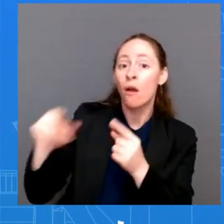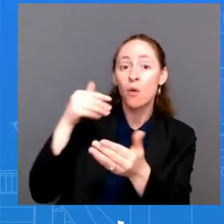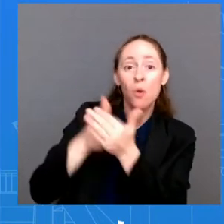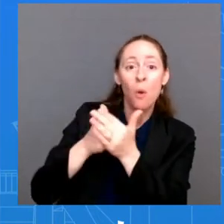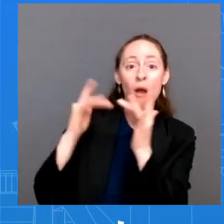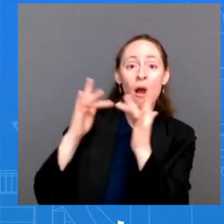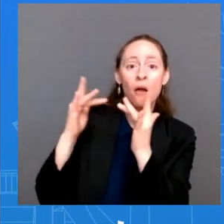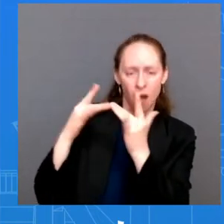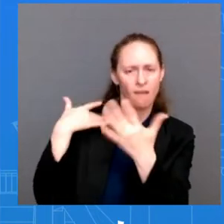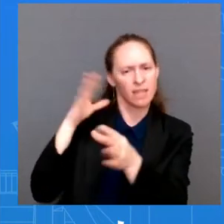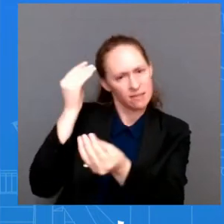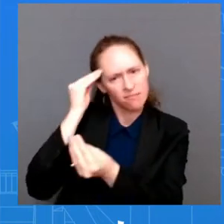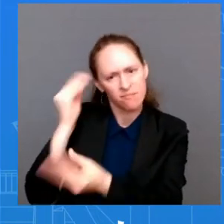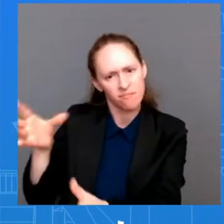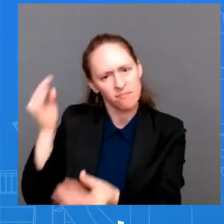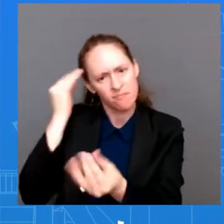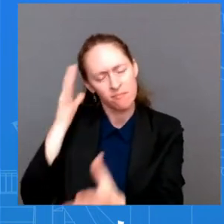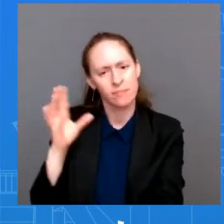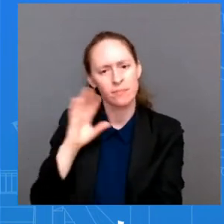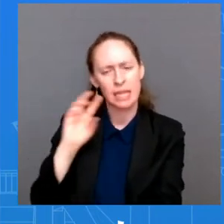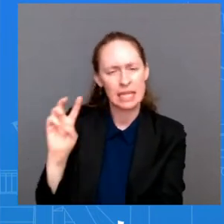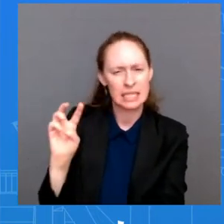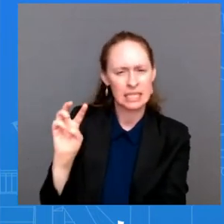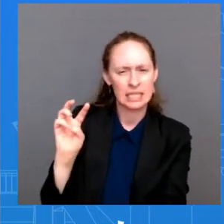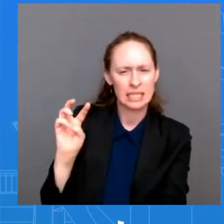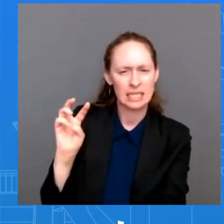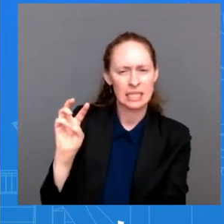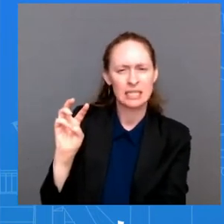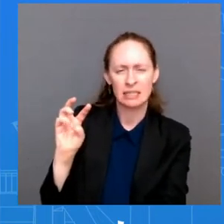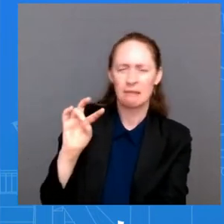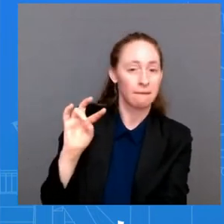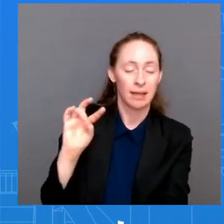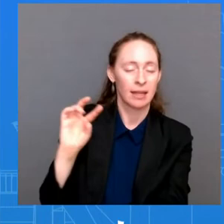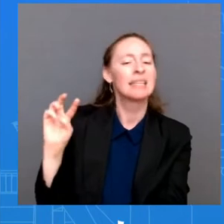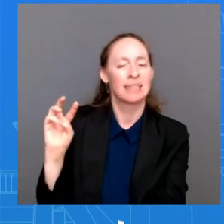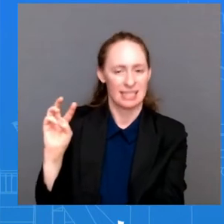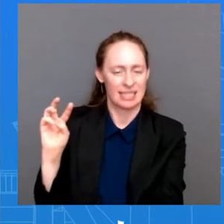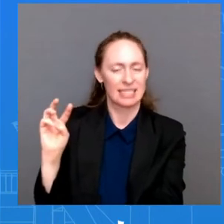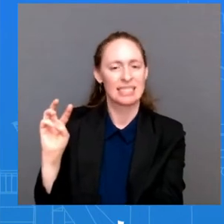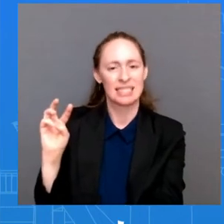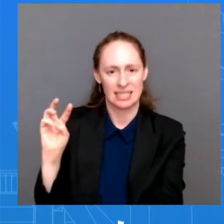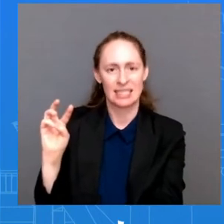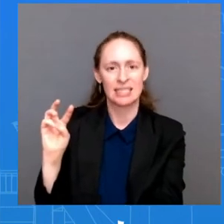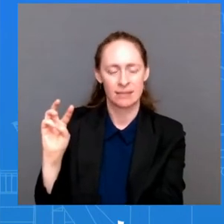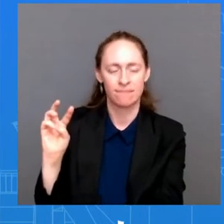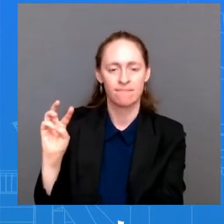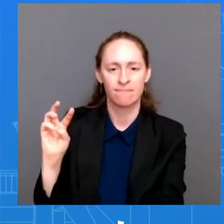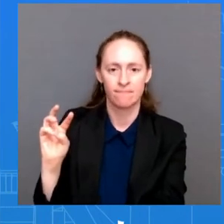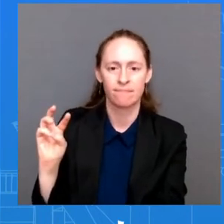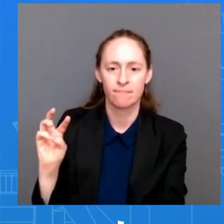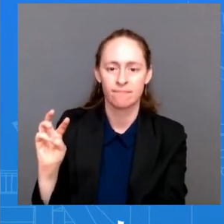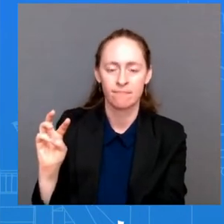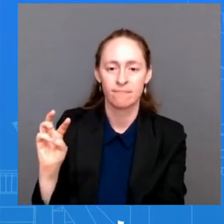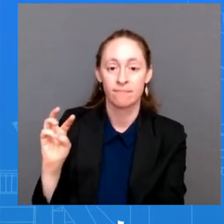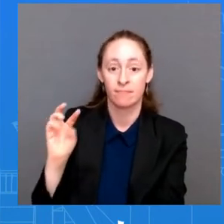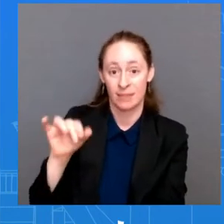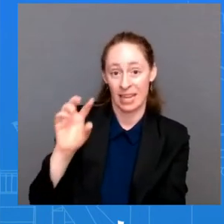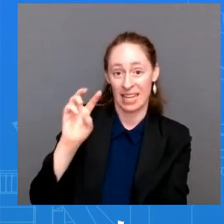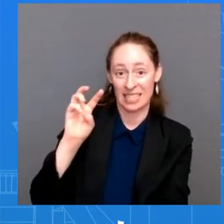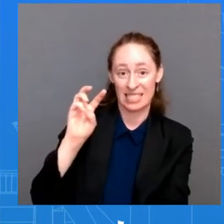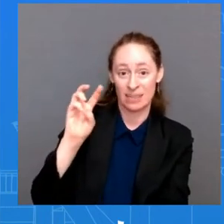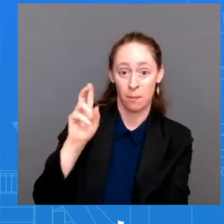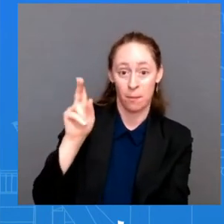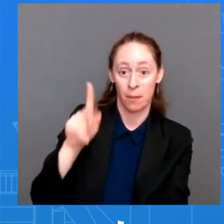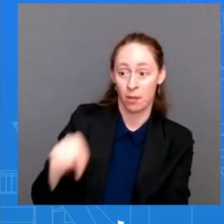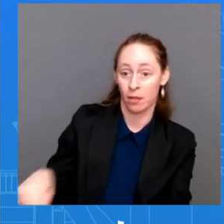seven, I apologize, six close contacts. And those six individuals continue to test negative.